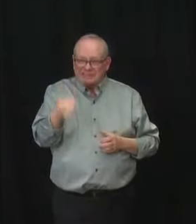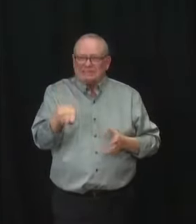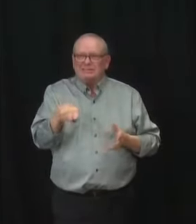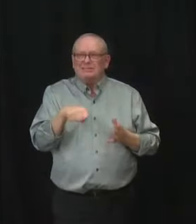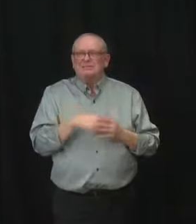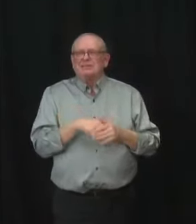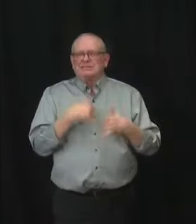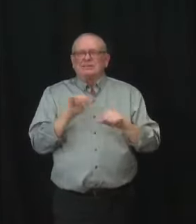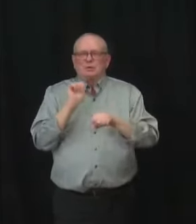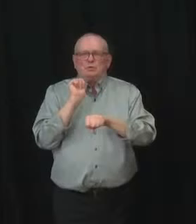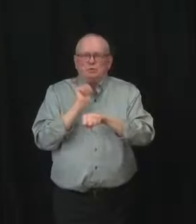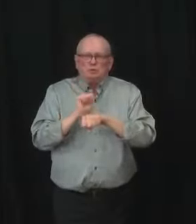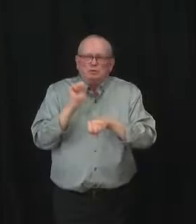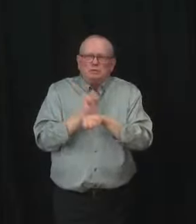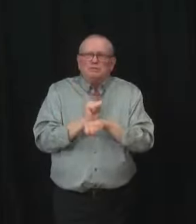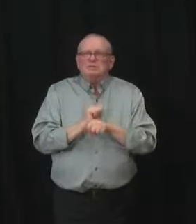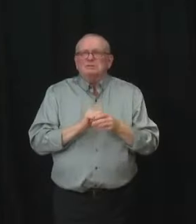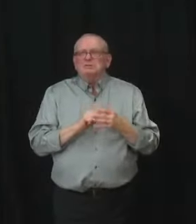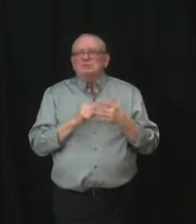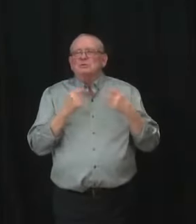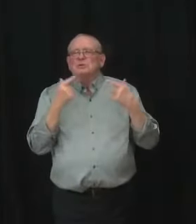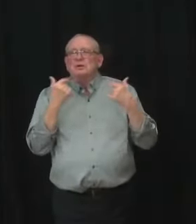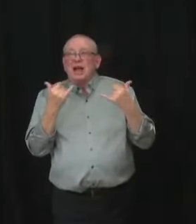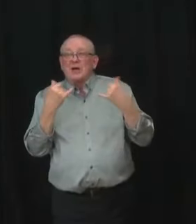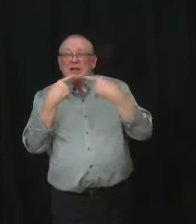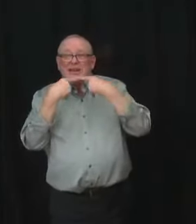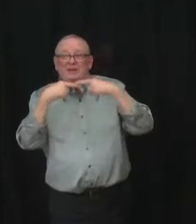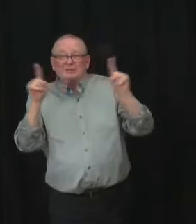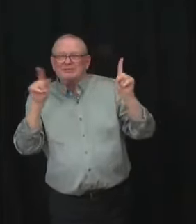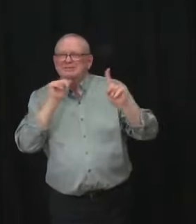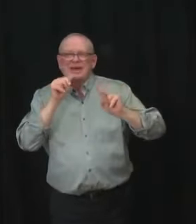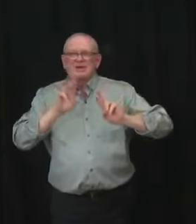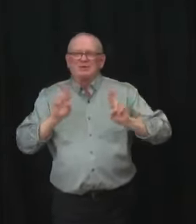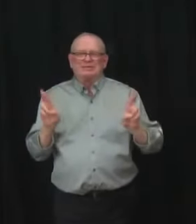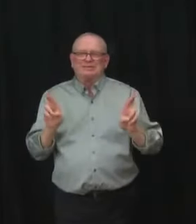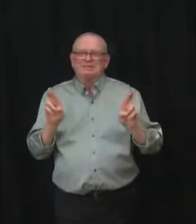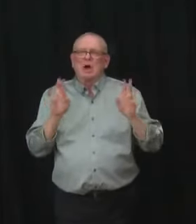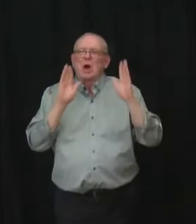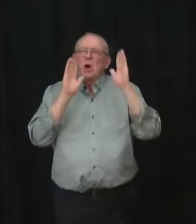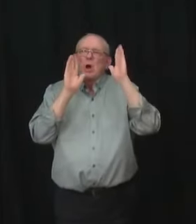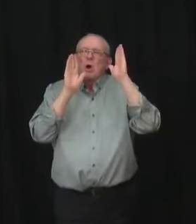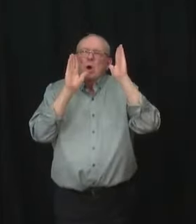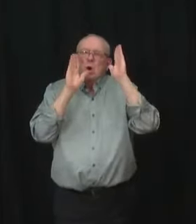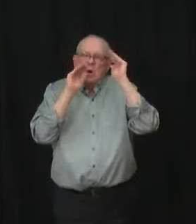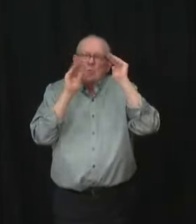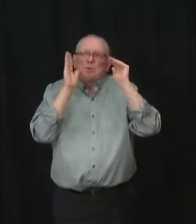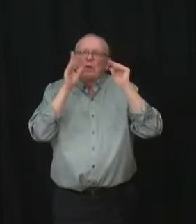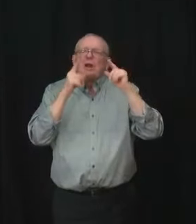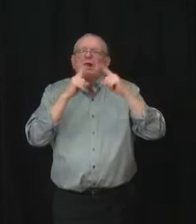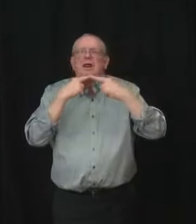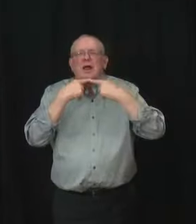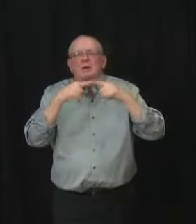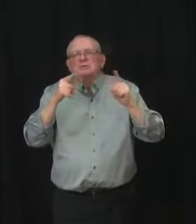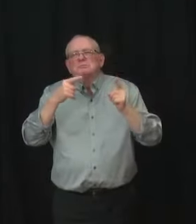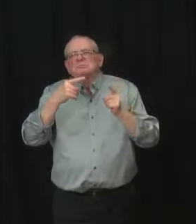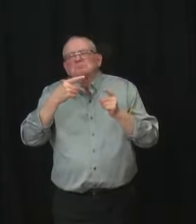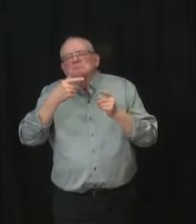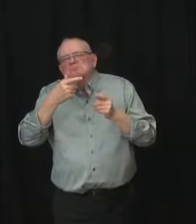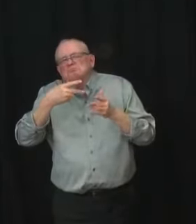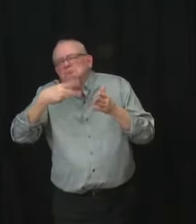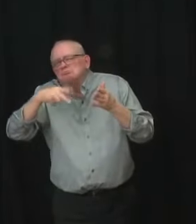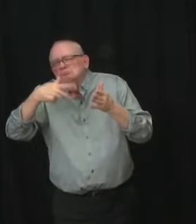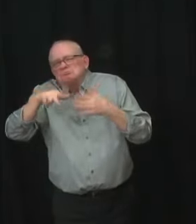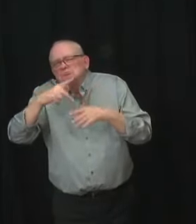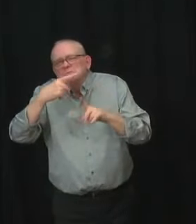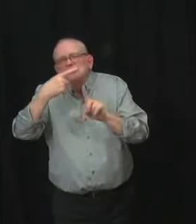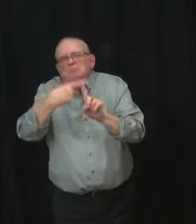uh we'll be able to say more uh hopefully in uh in the coming weeks. Thank you very much Minister. Operator can you let throw our next caller